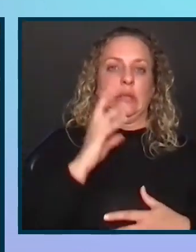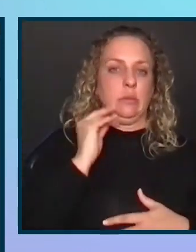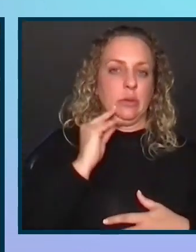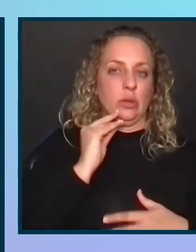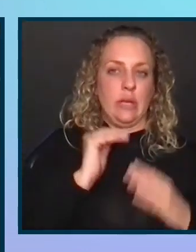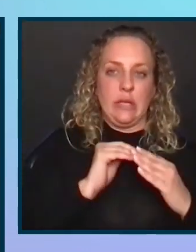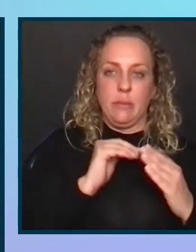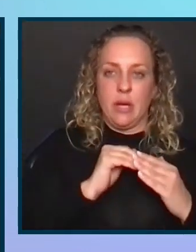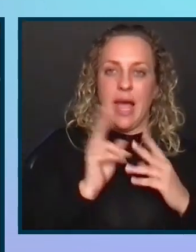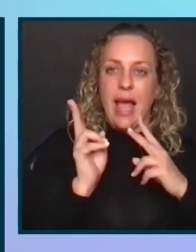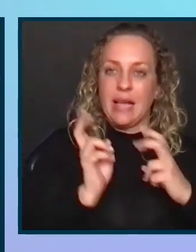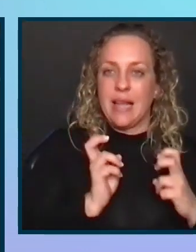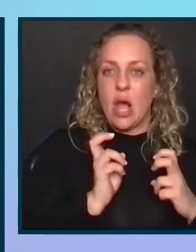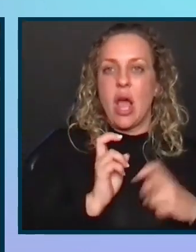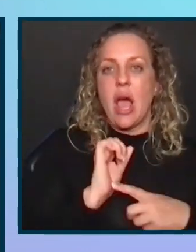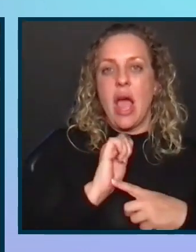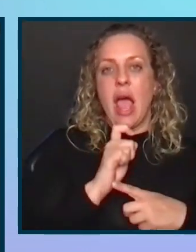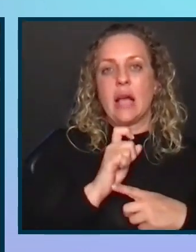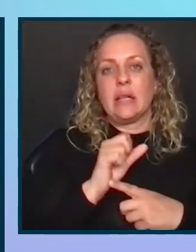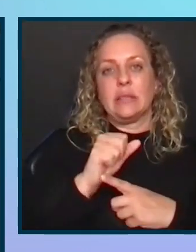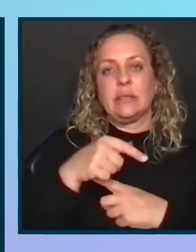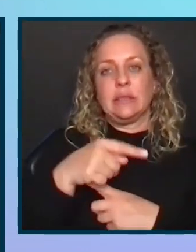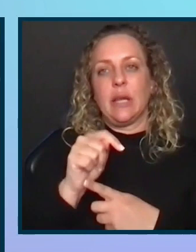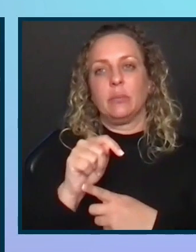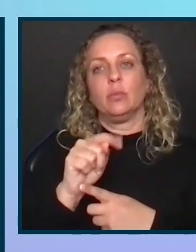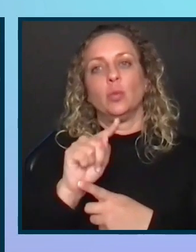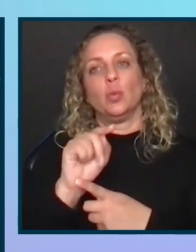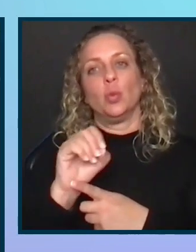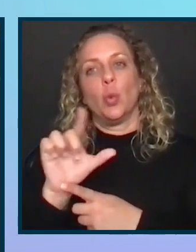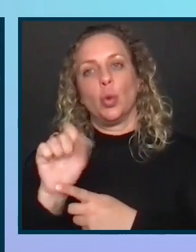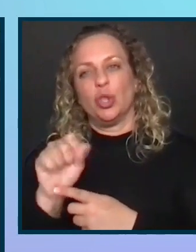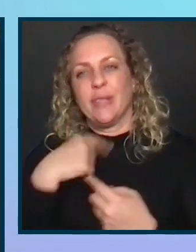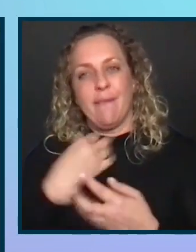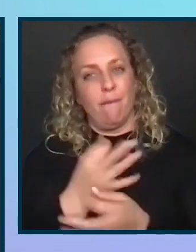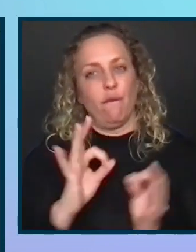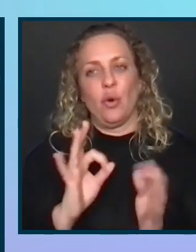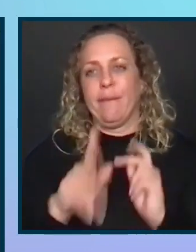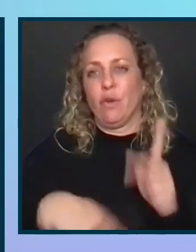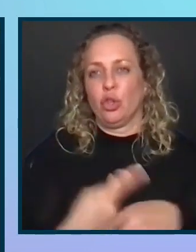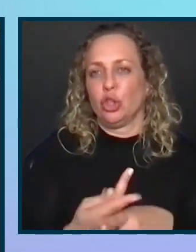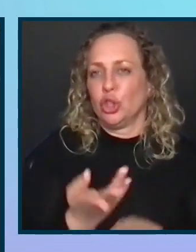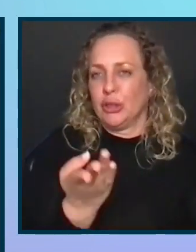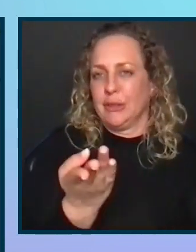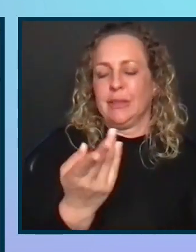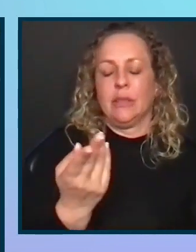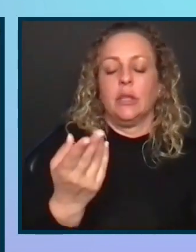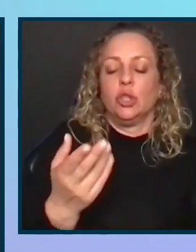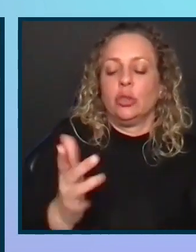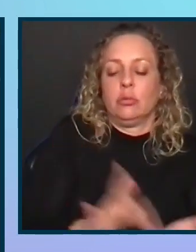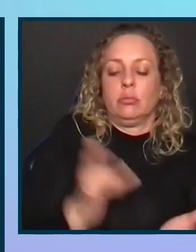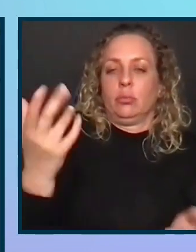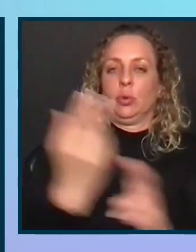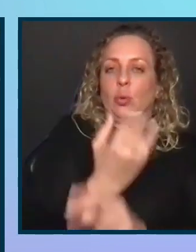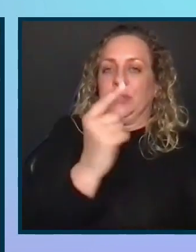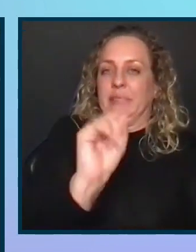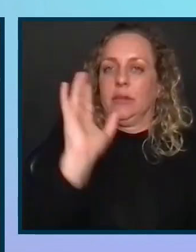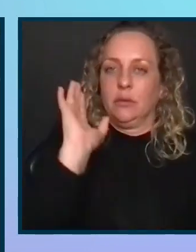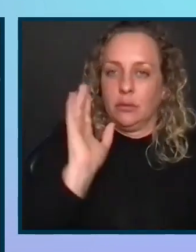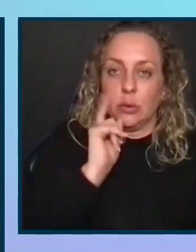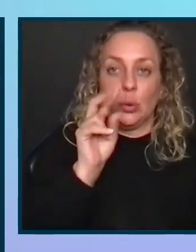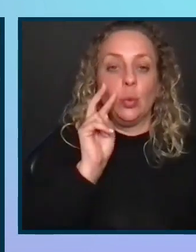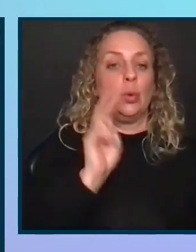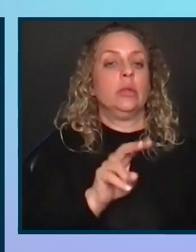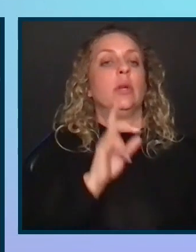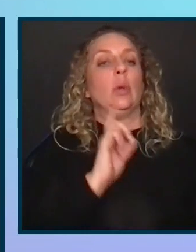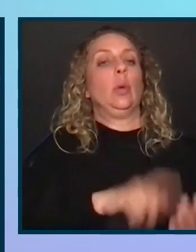take download axe dev tools and there's a free version of it and just start using it. And what you'll see is that will